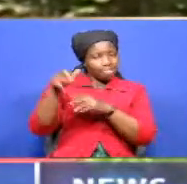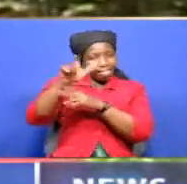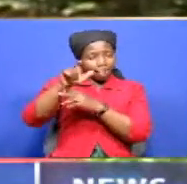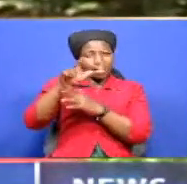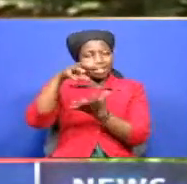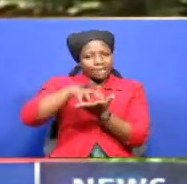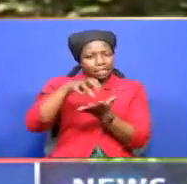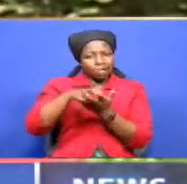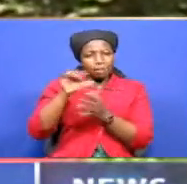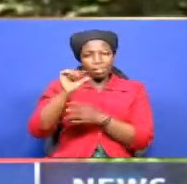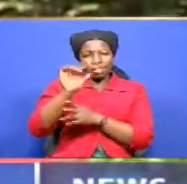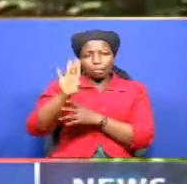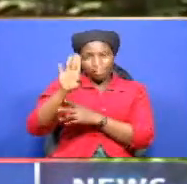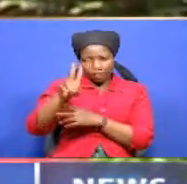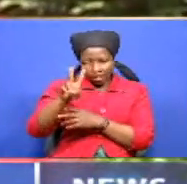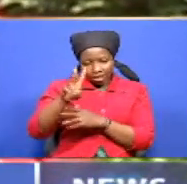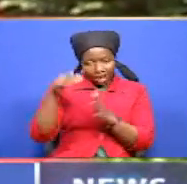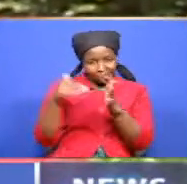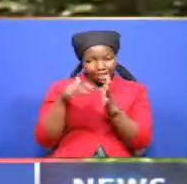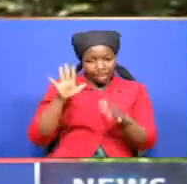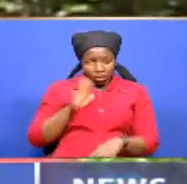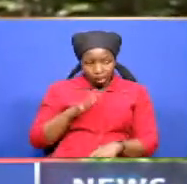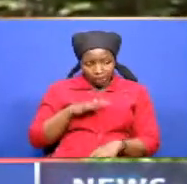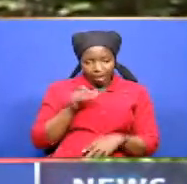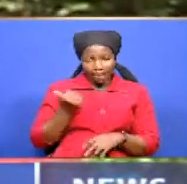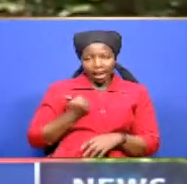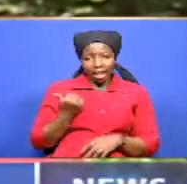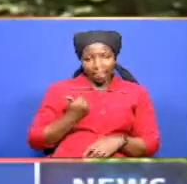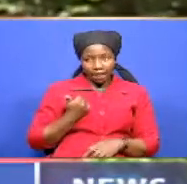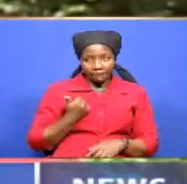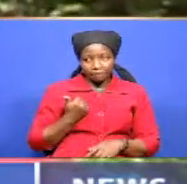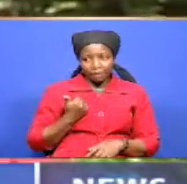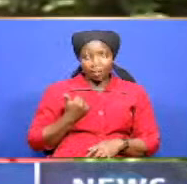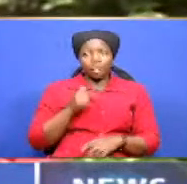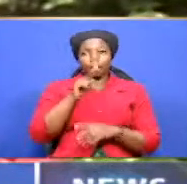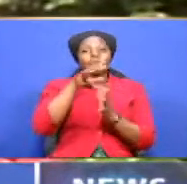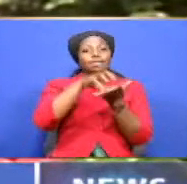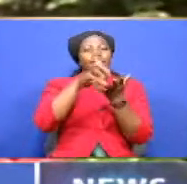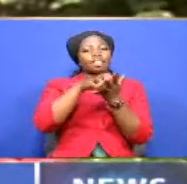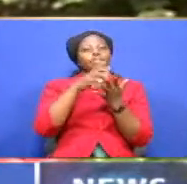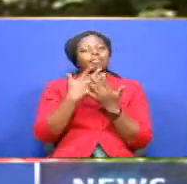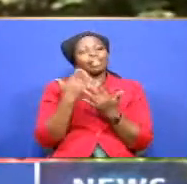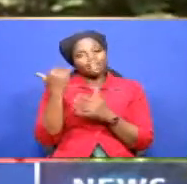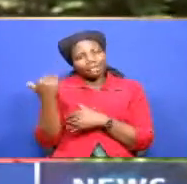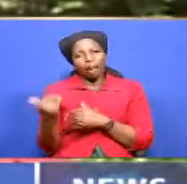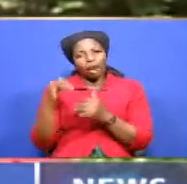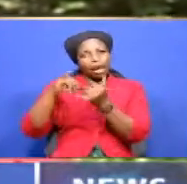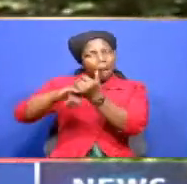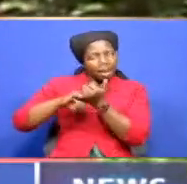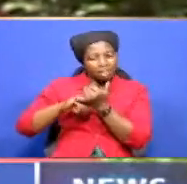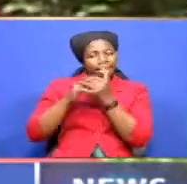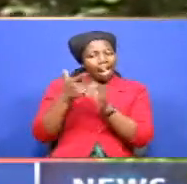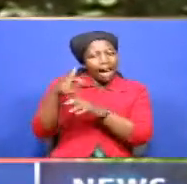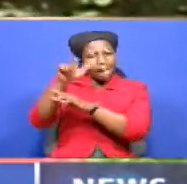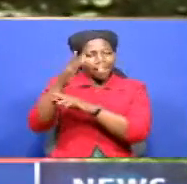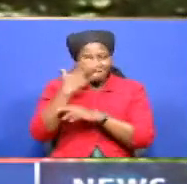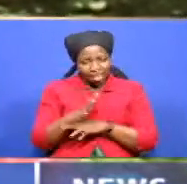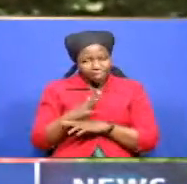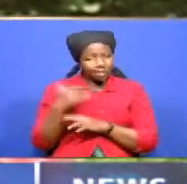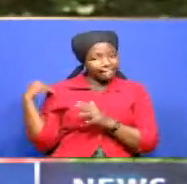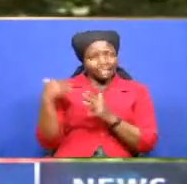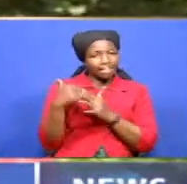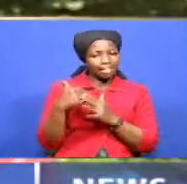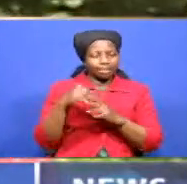based violence against women and girls Incidences of child marriage have increased since the